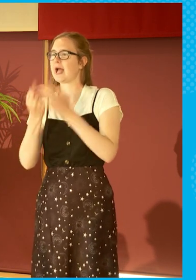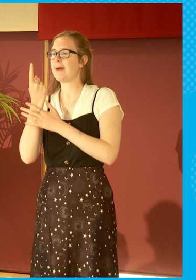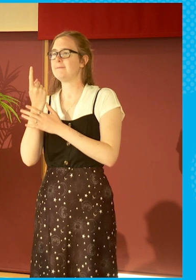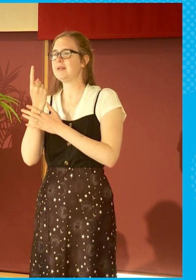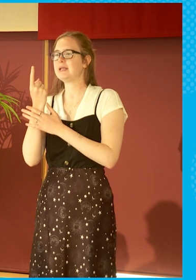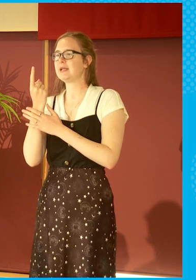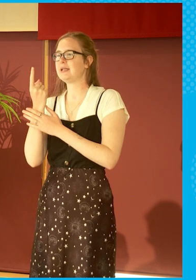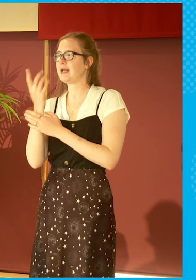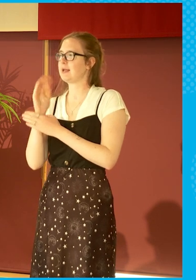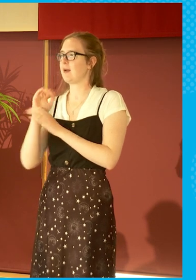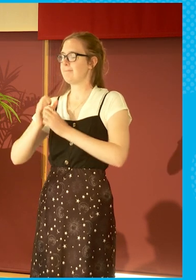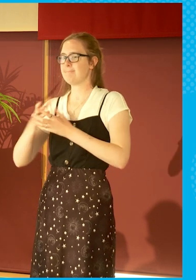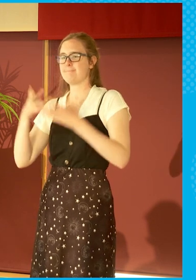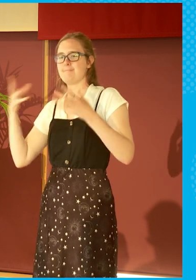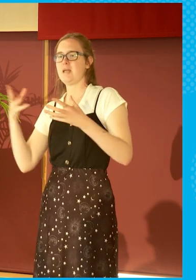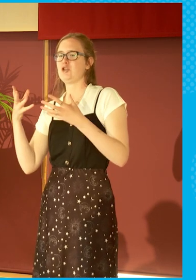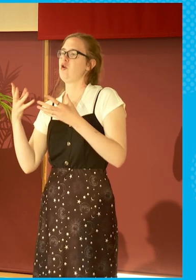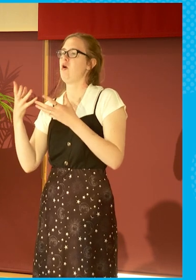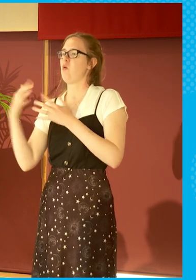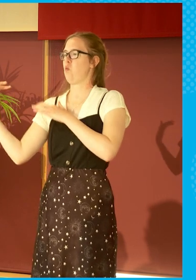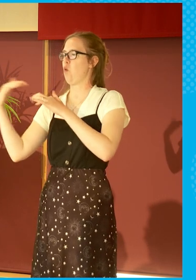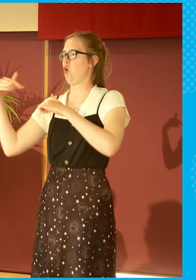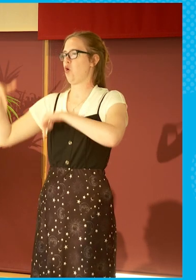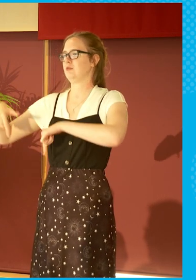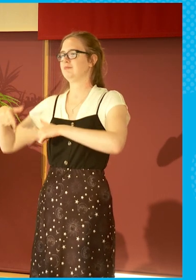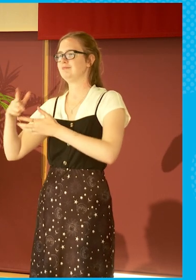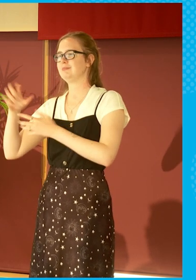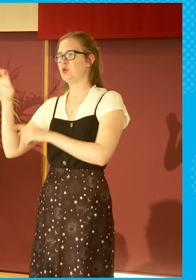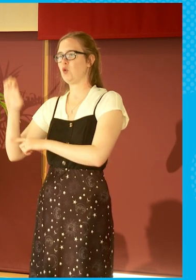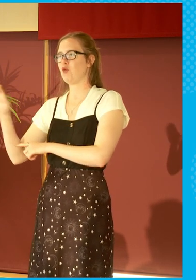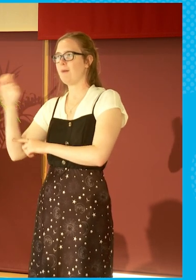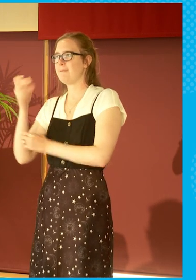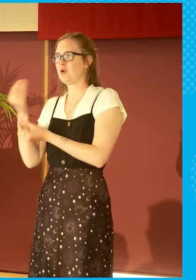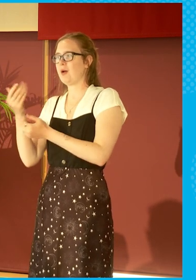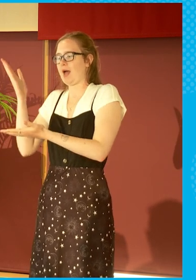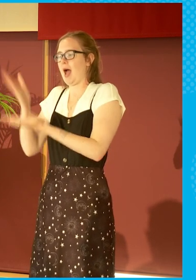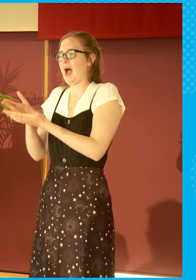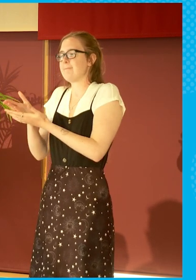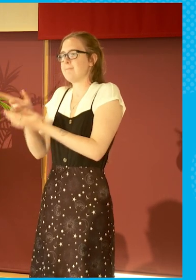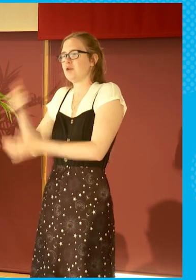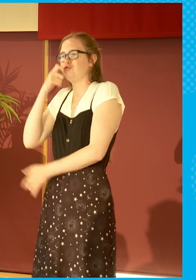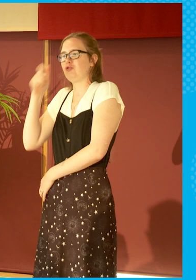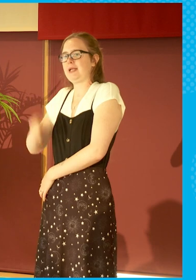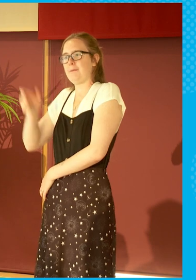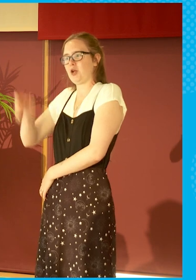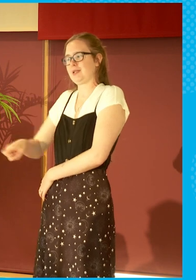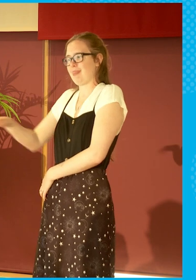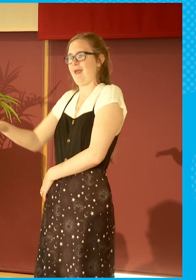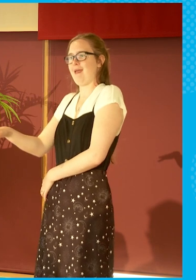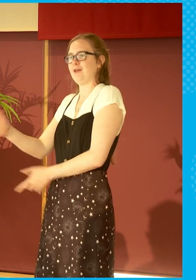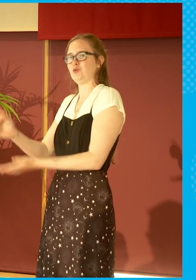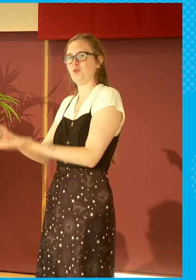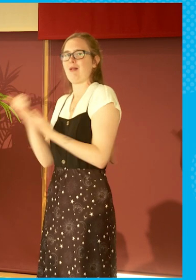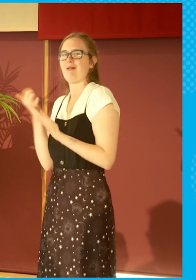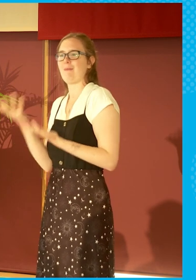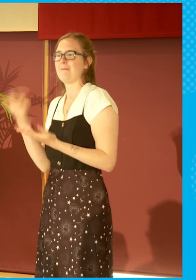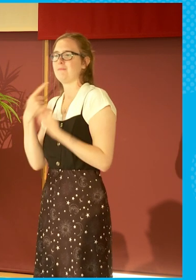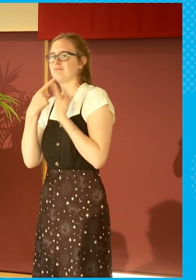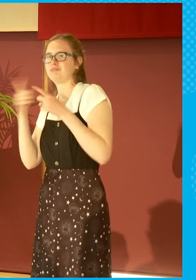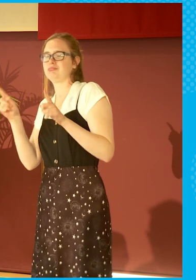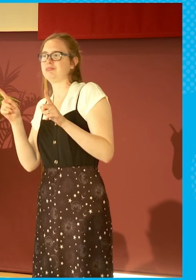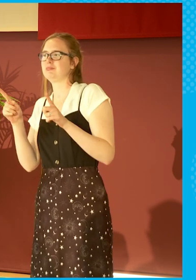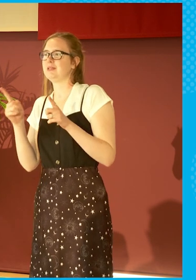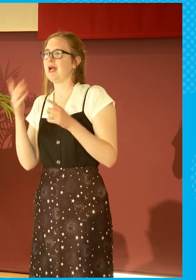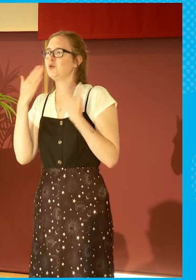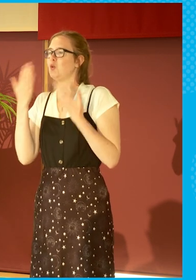war in Europe. There's a few freelancers like myself and that's it. So are we really an internationalist country interested in foreign news? I'm not